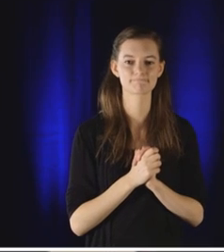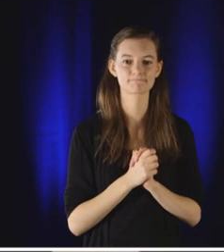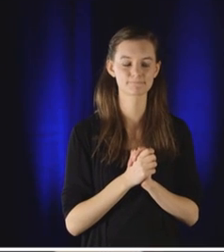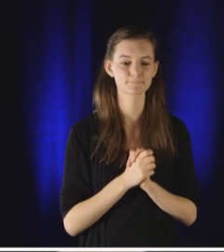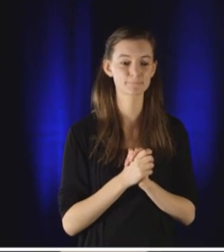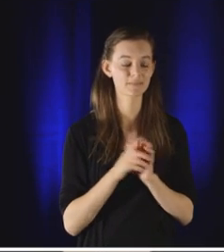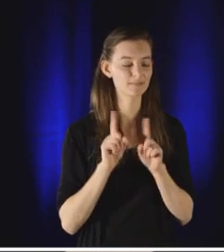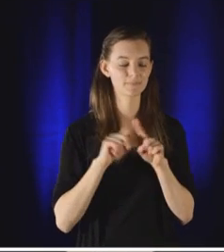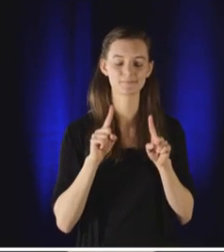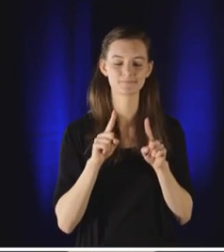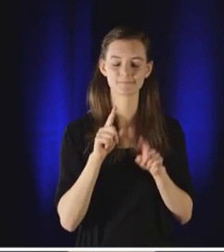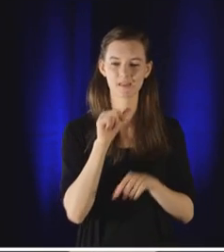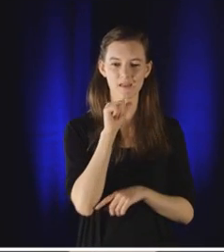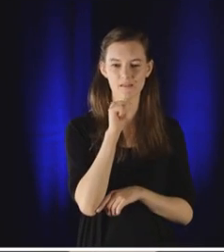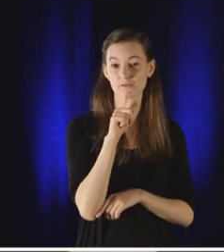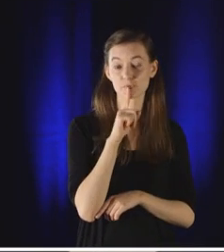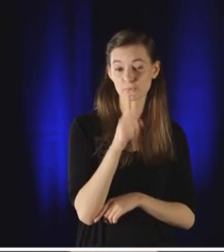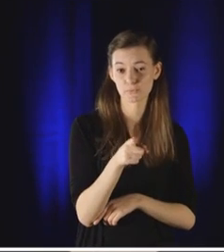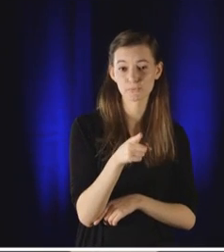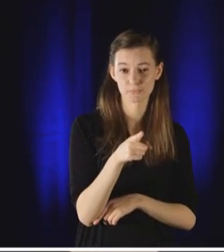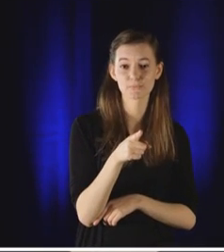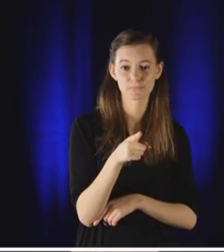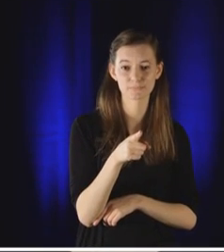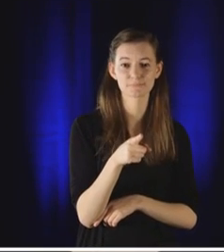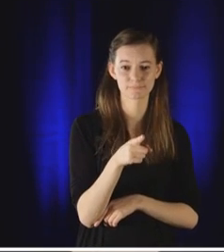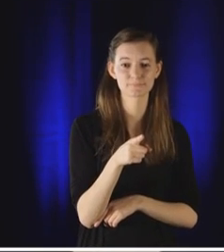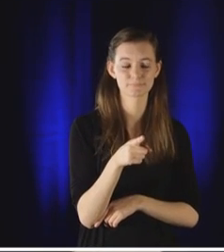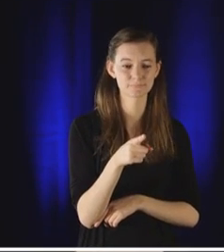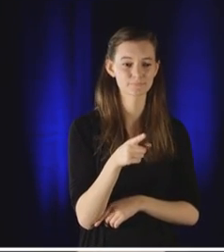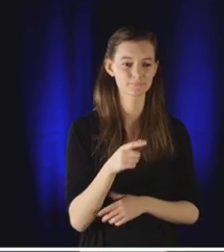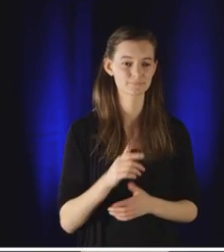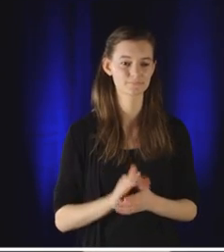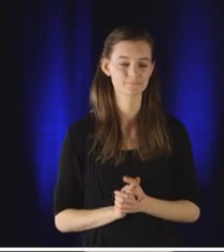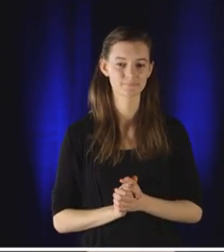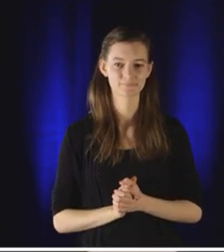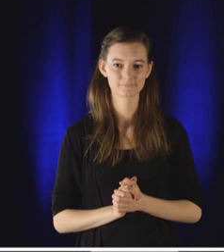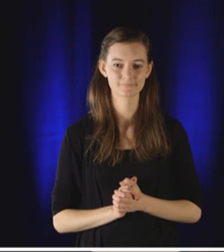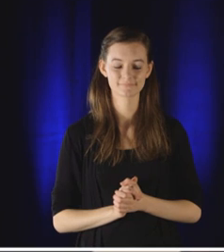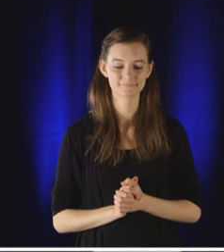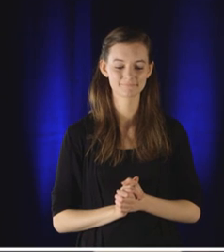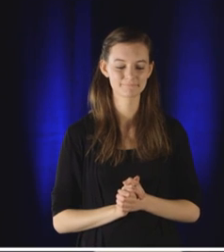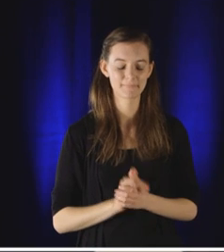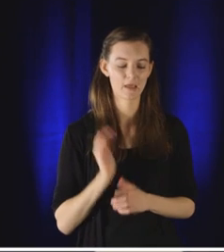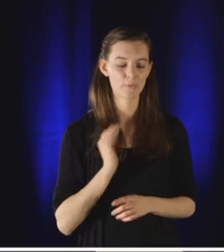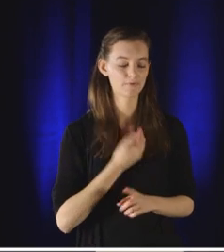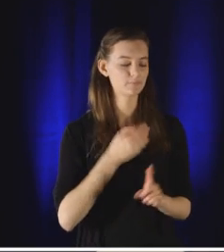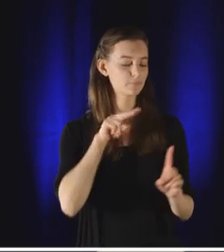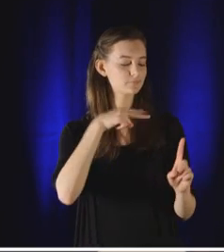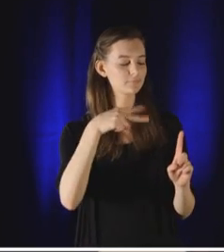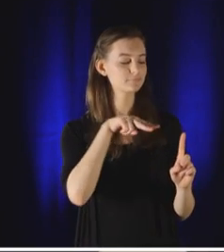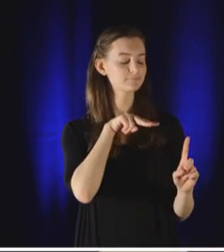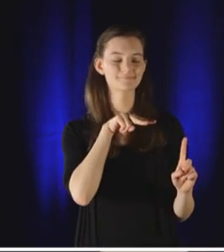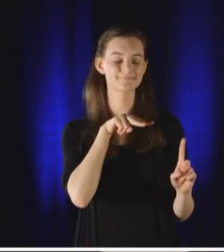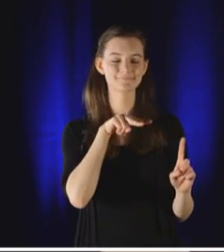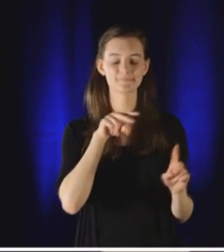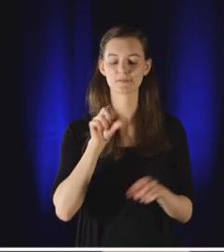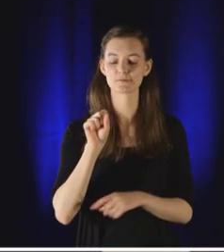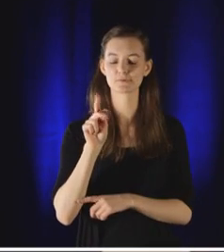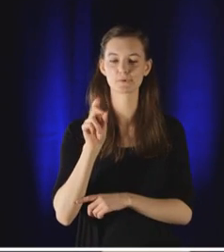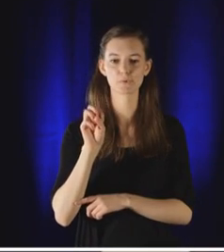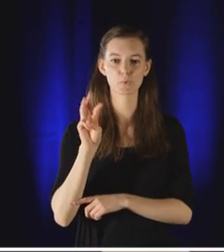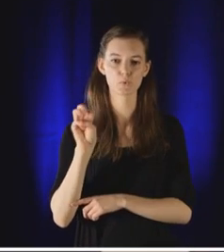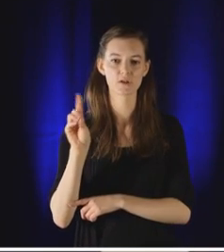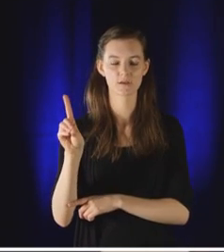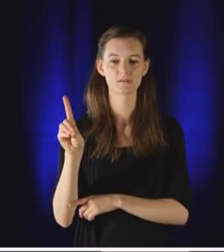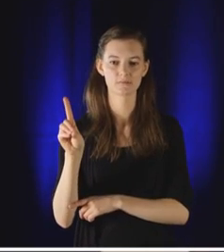victims. But the reality is far, far bigger than that. We're just not used to looking at